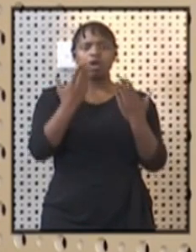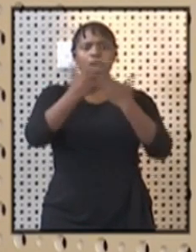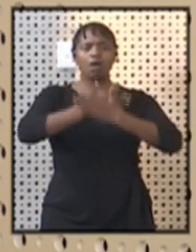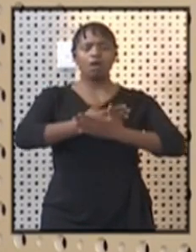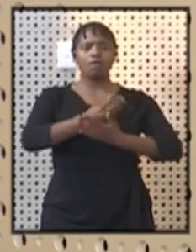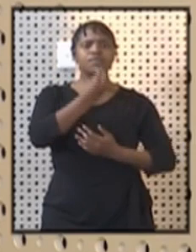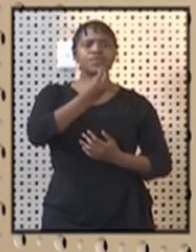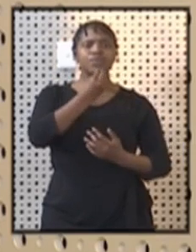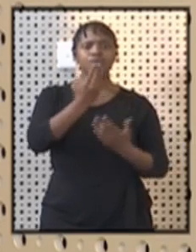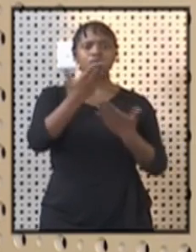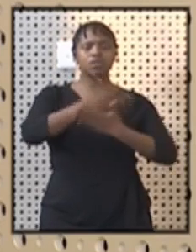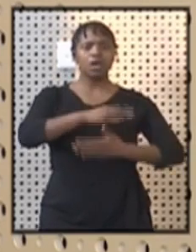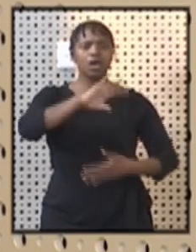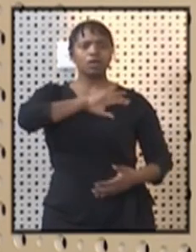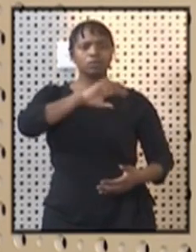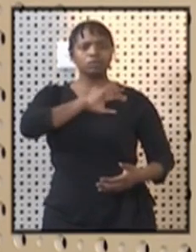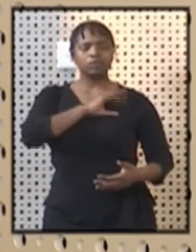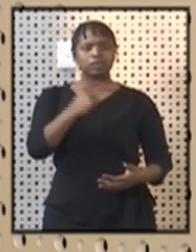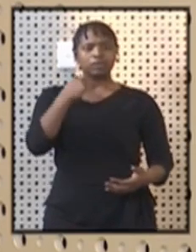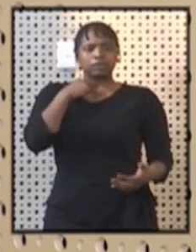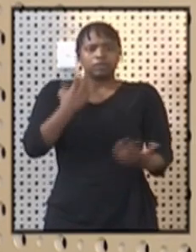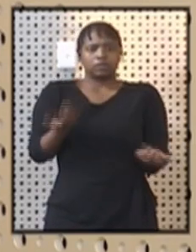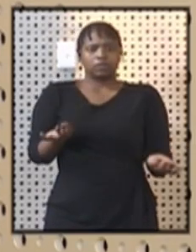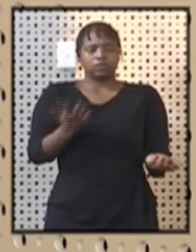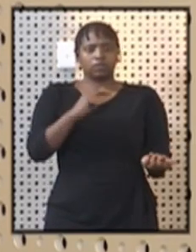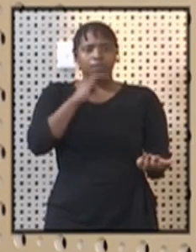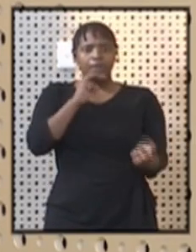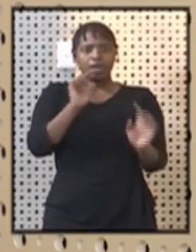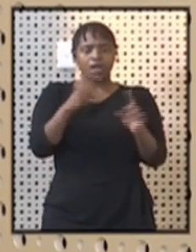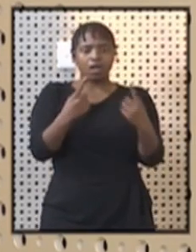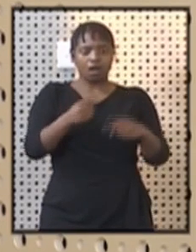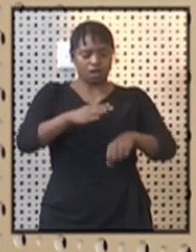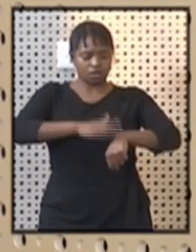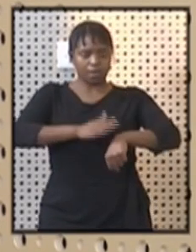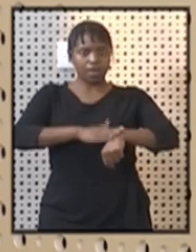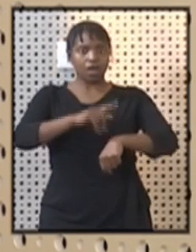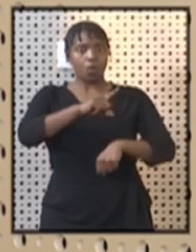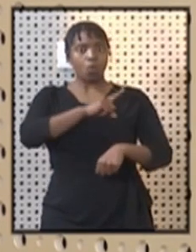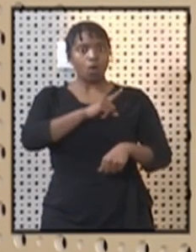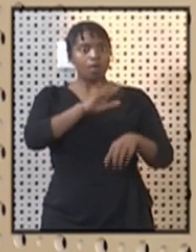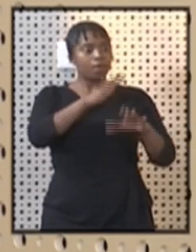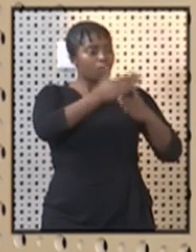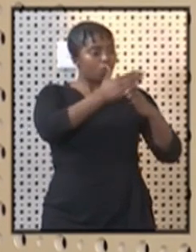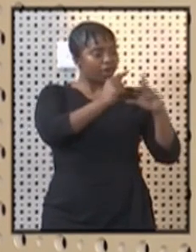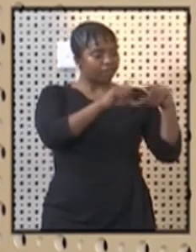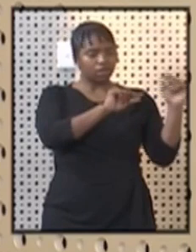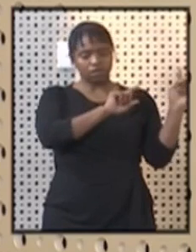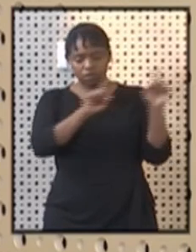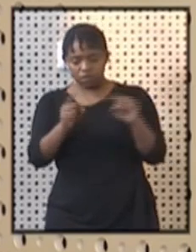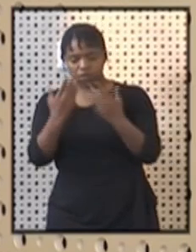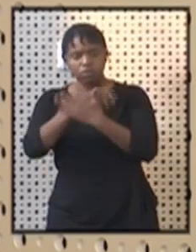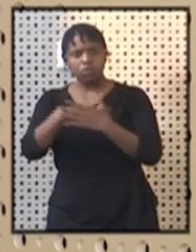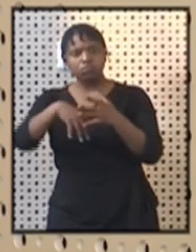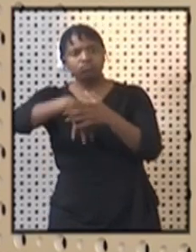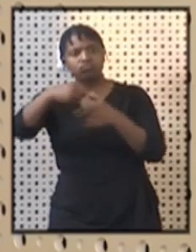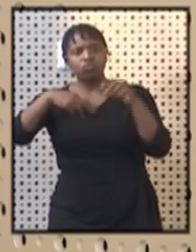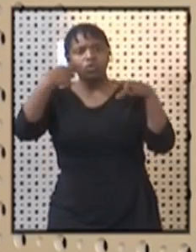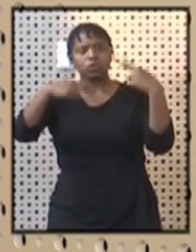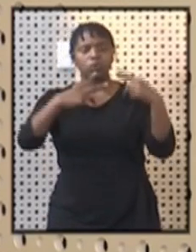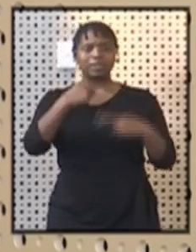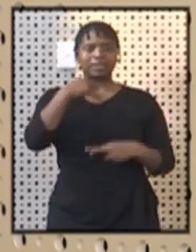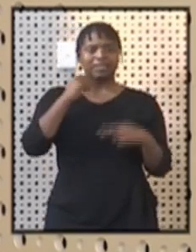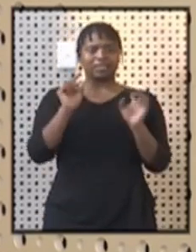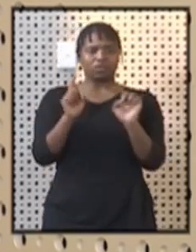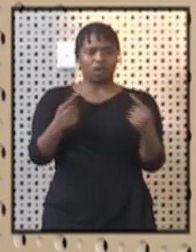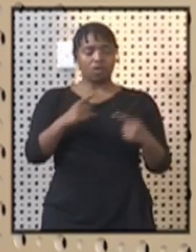customers, which means that they are unable to operate at peak time of their business day. In response to this